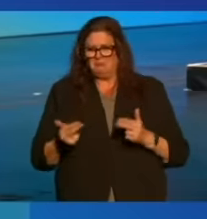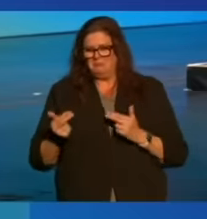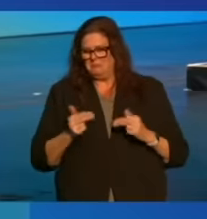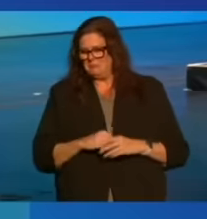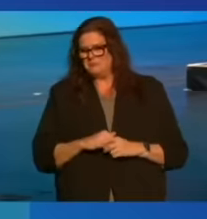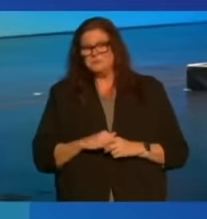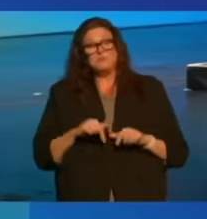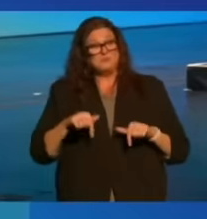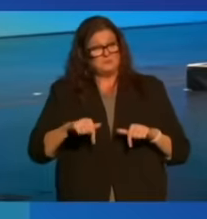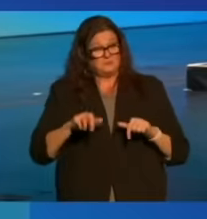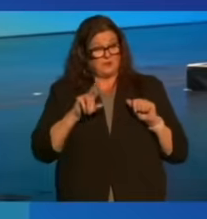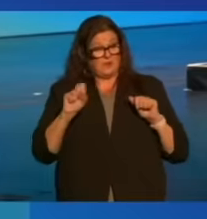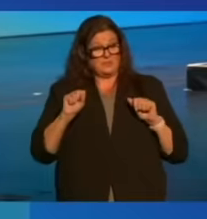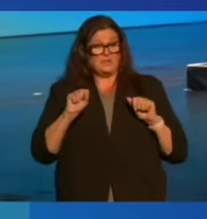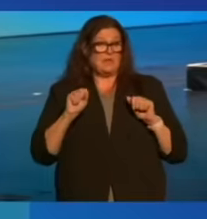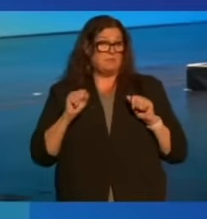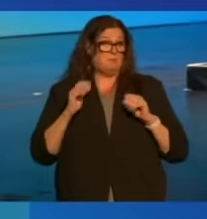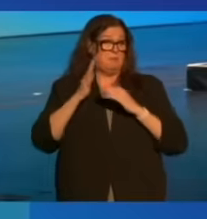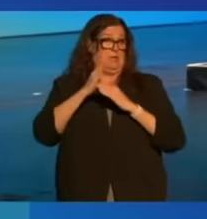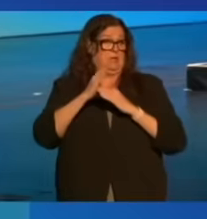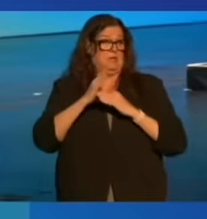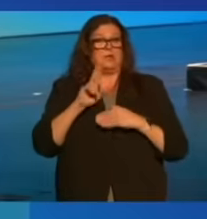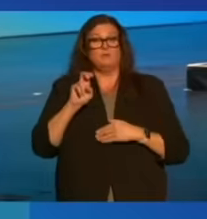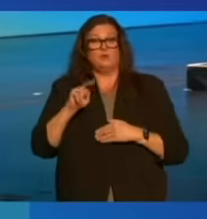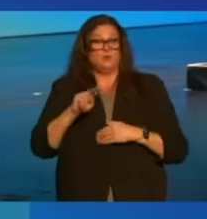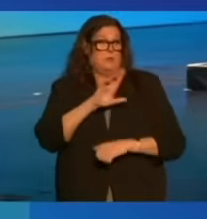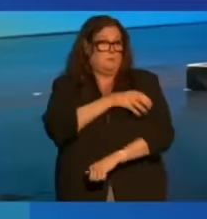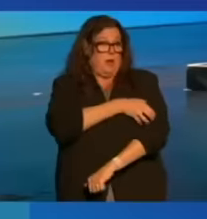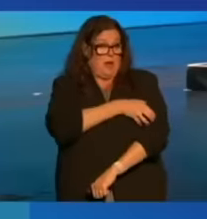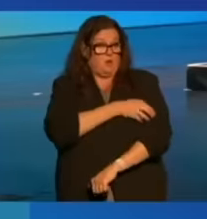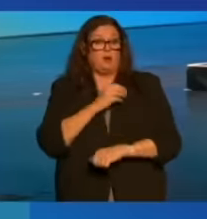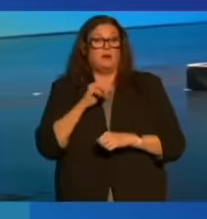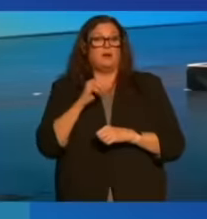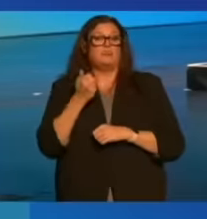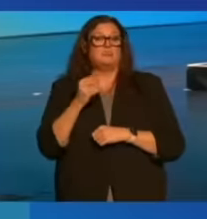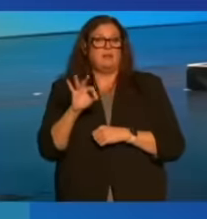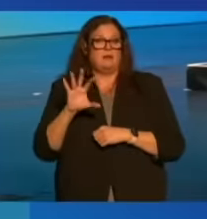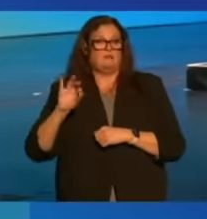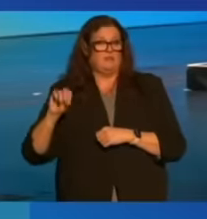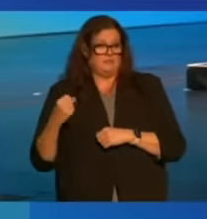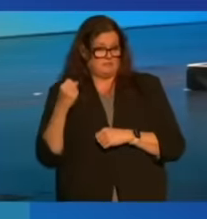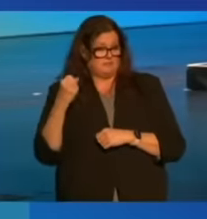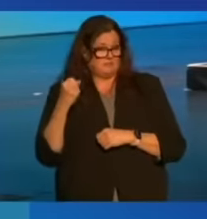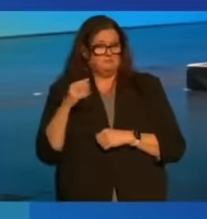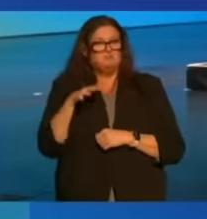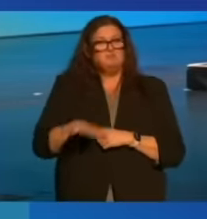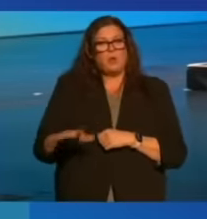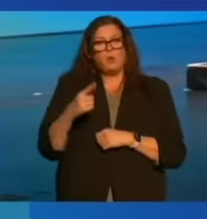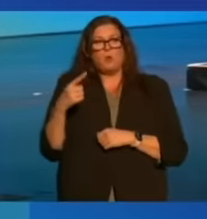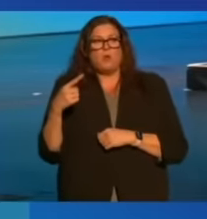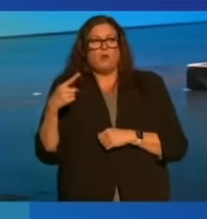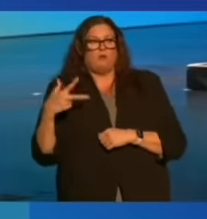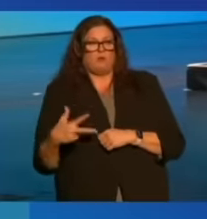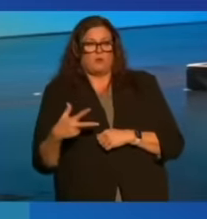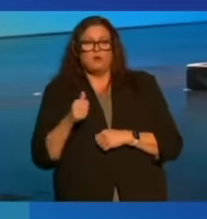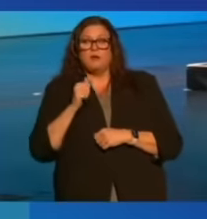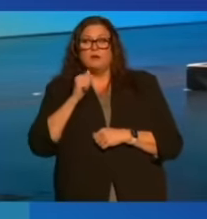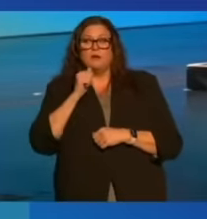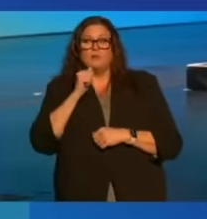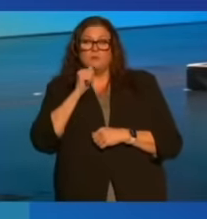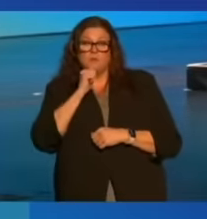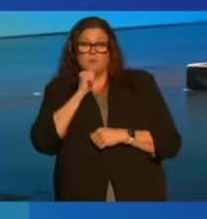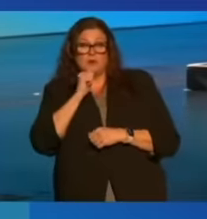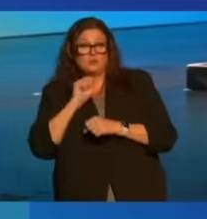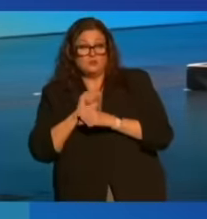Here in the U.S., at the peak of union power in the 1950s, about a third of private sector